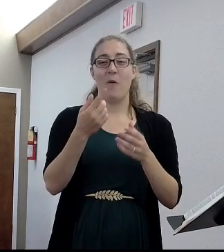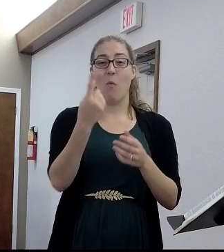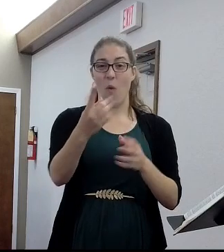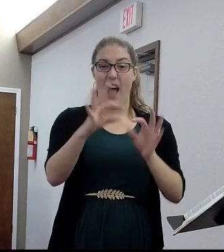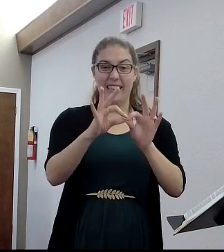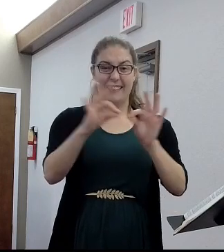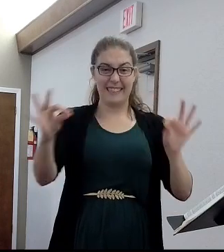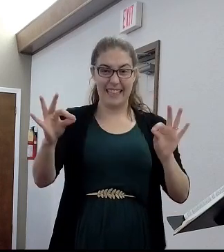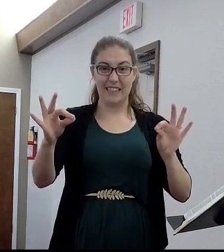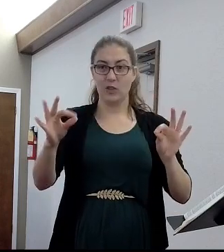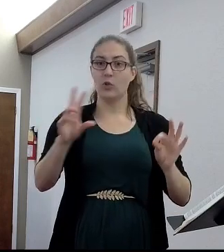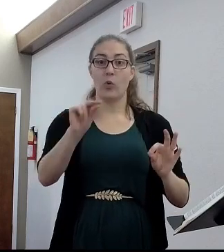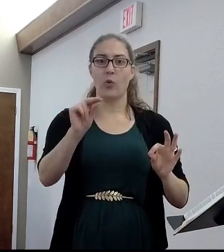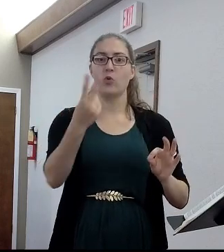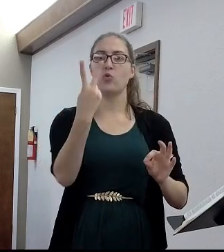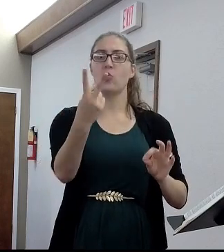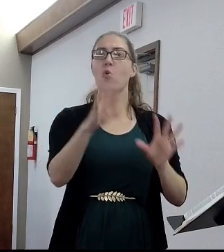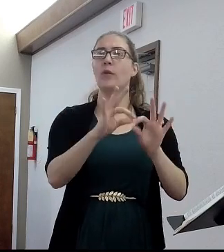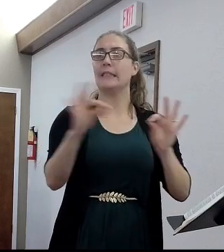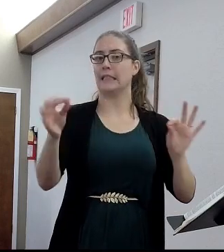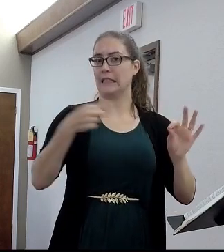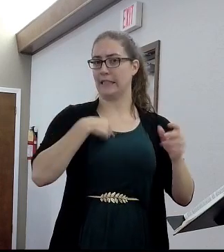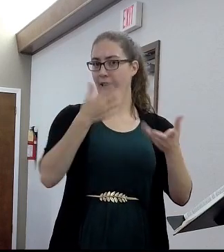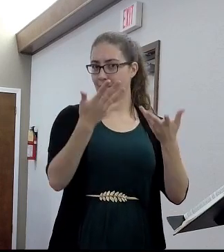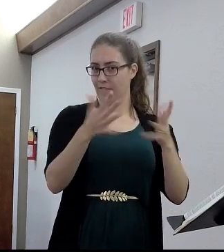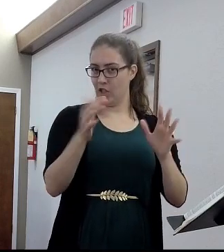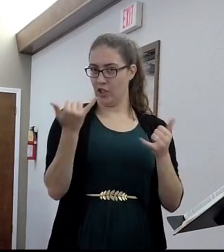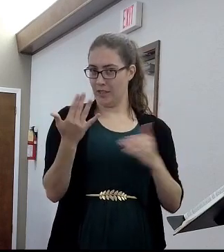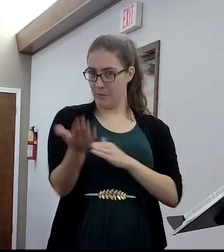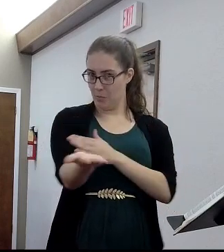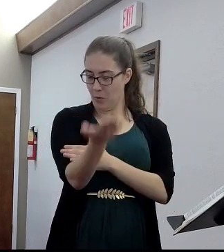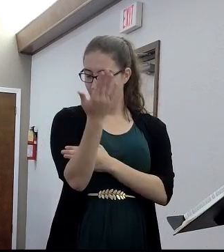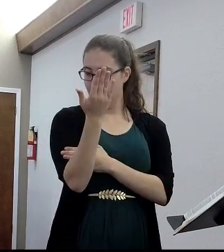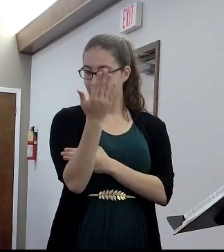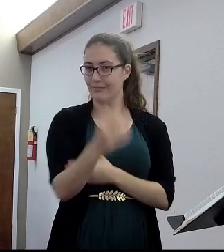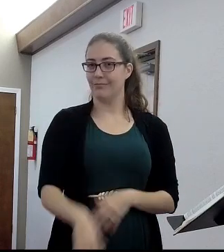Two. Two sentences. Y impressed, aren't you? Yeah.